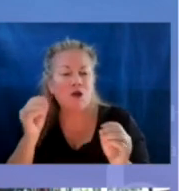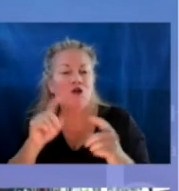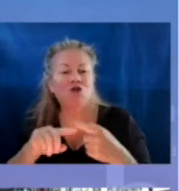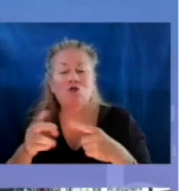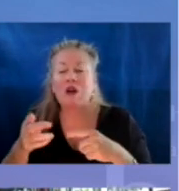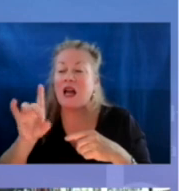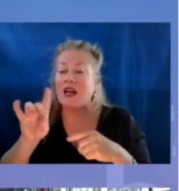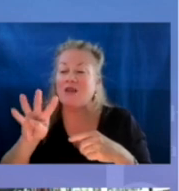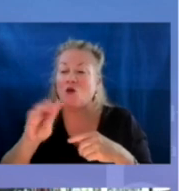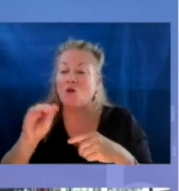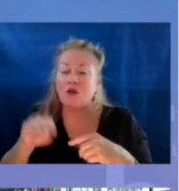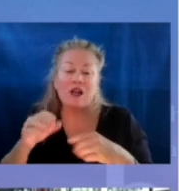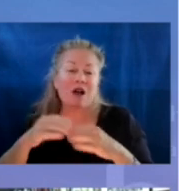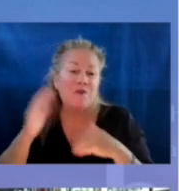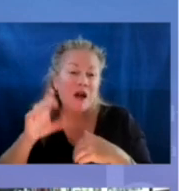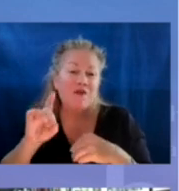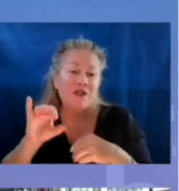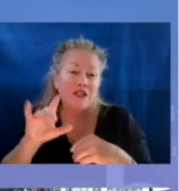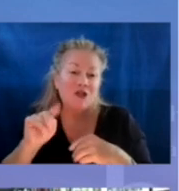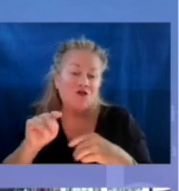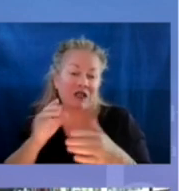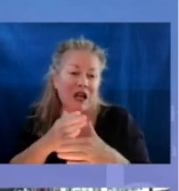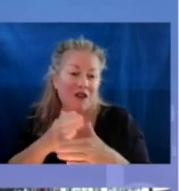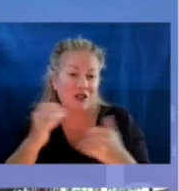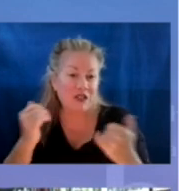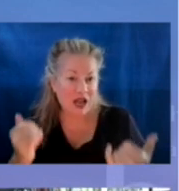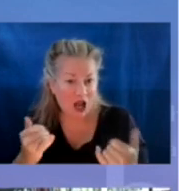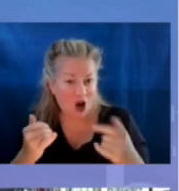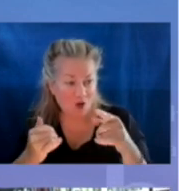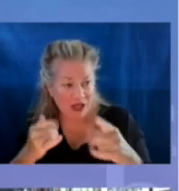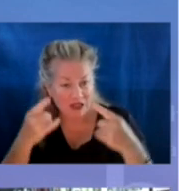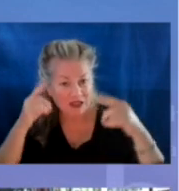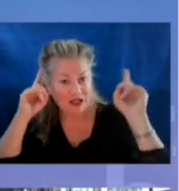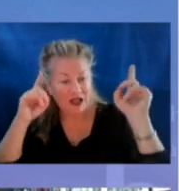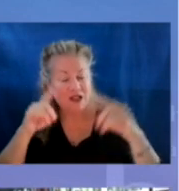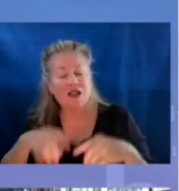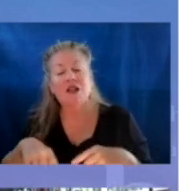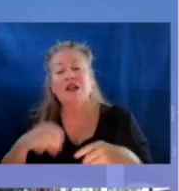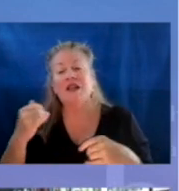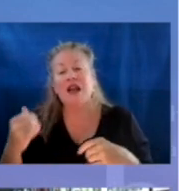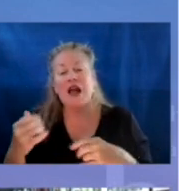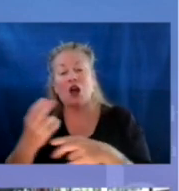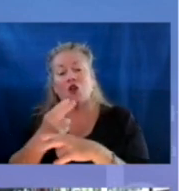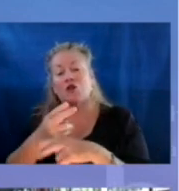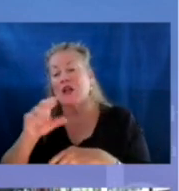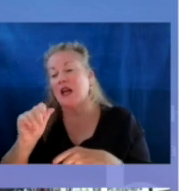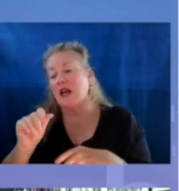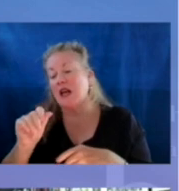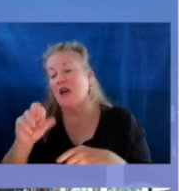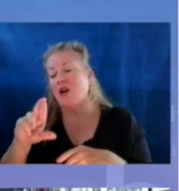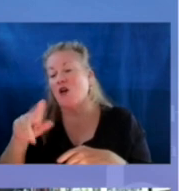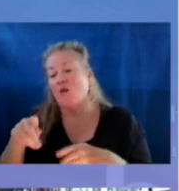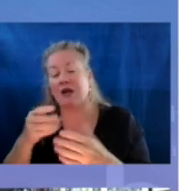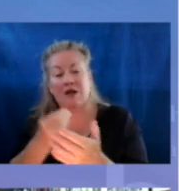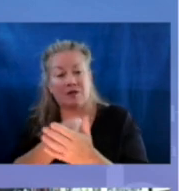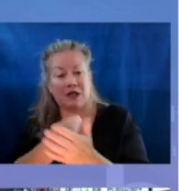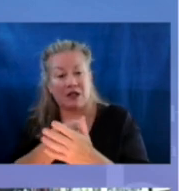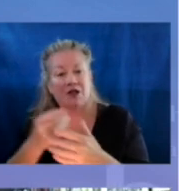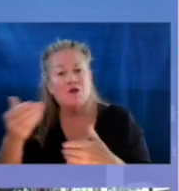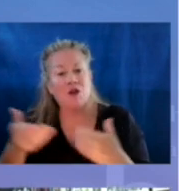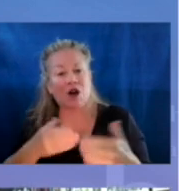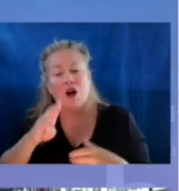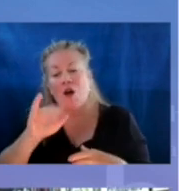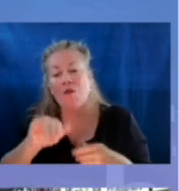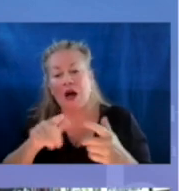84% above the district average. So now, building on that success, North Thurston will use their ARP dollars to hire